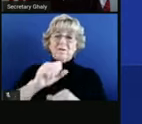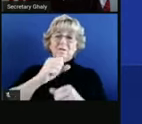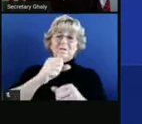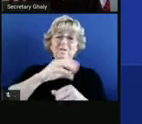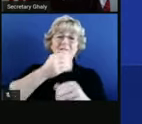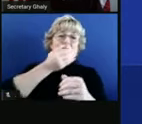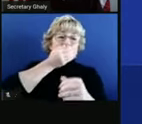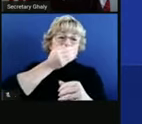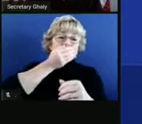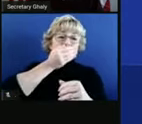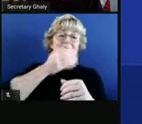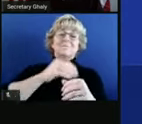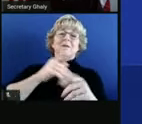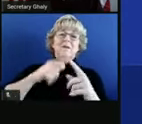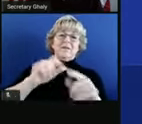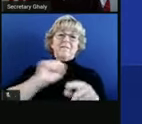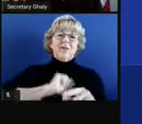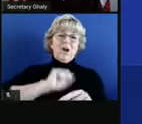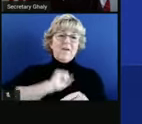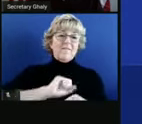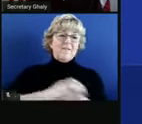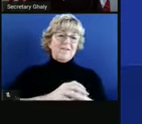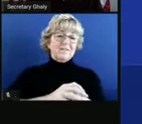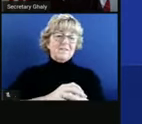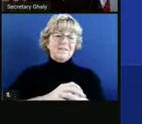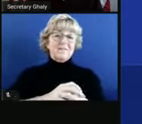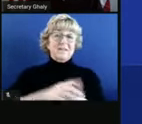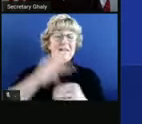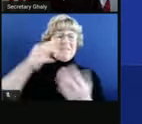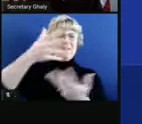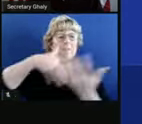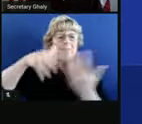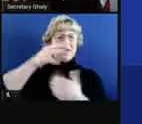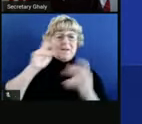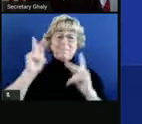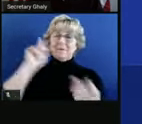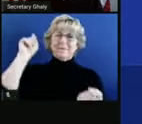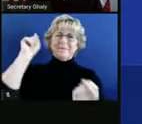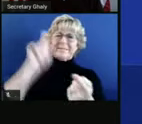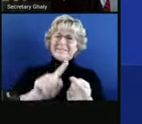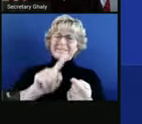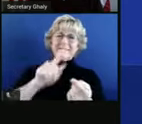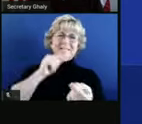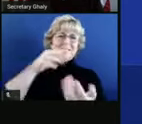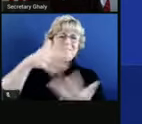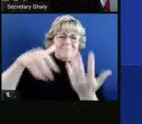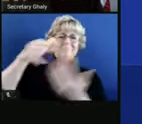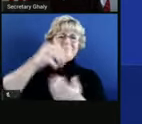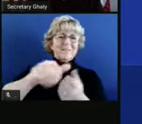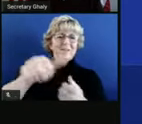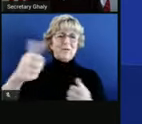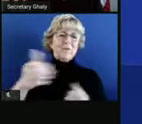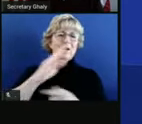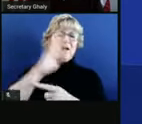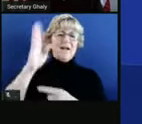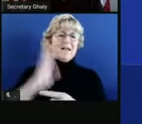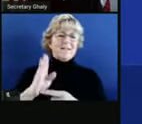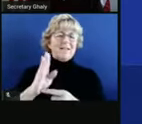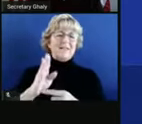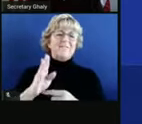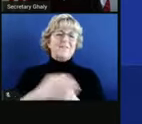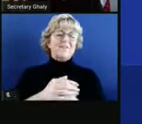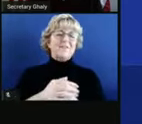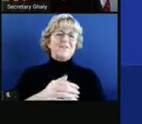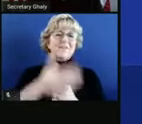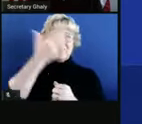All of those things make a difference. Minimize your mixing. We've talked about this quite a bit today. And then never pass up a chance